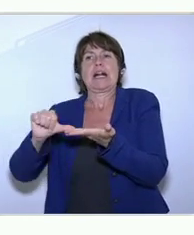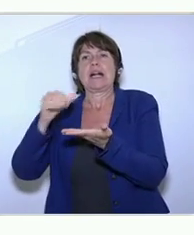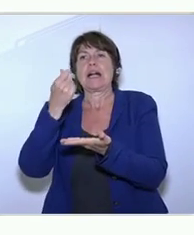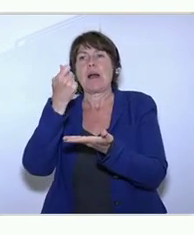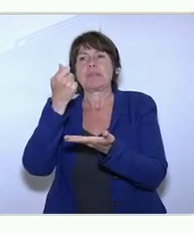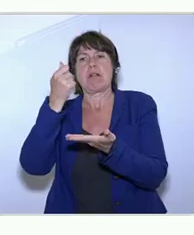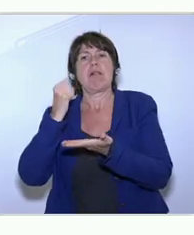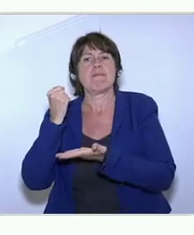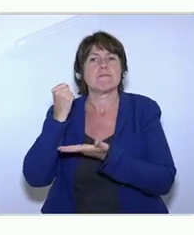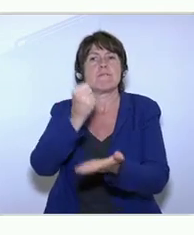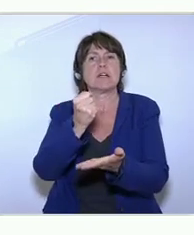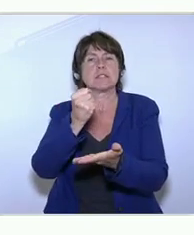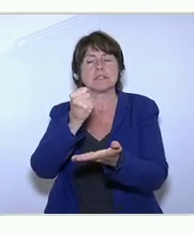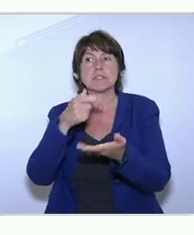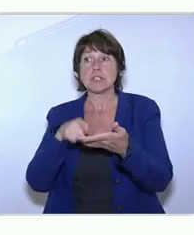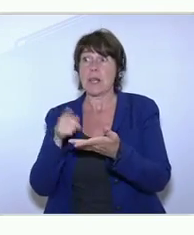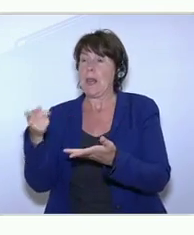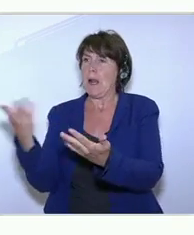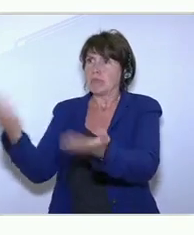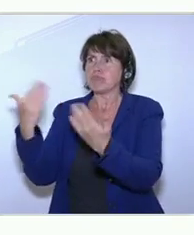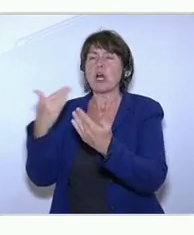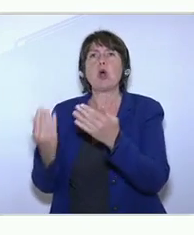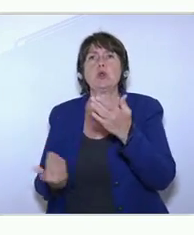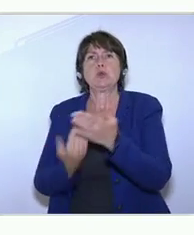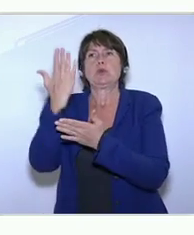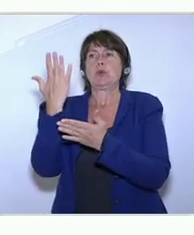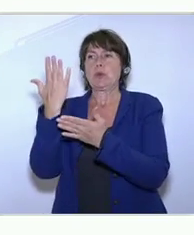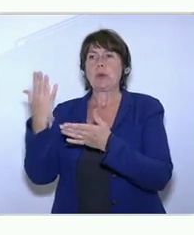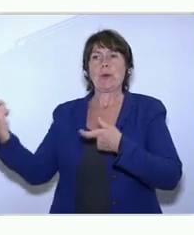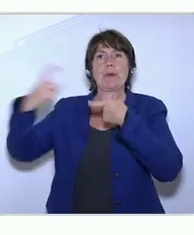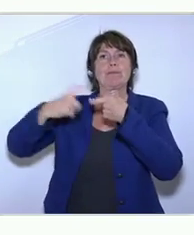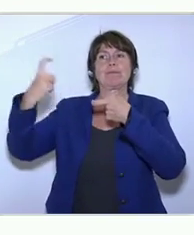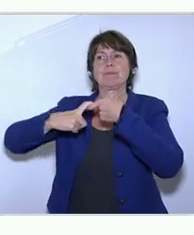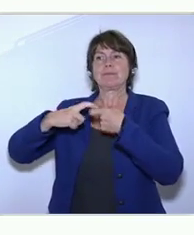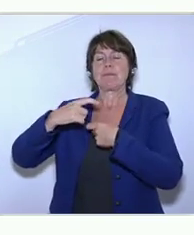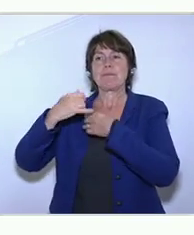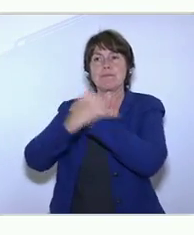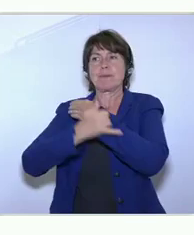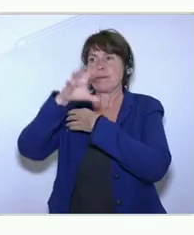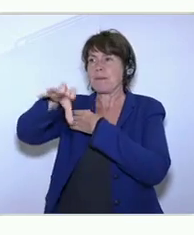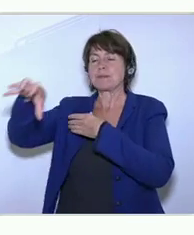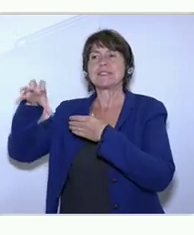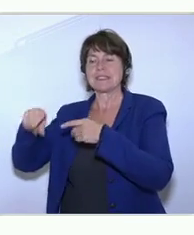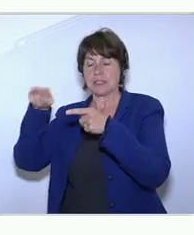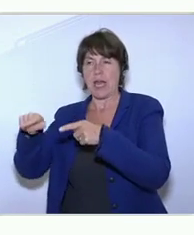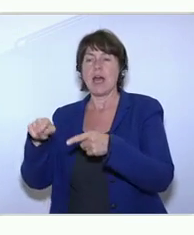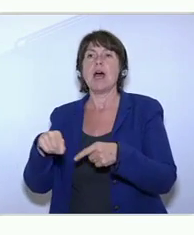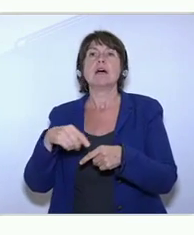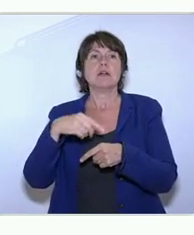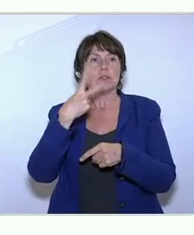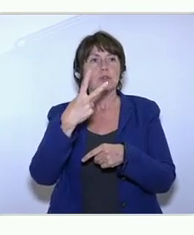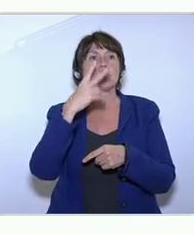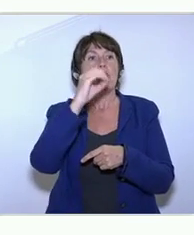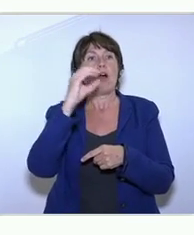in a few new member states. Startups were receiving by 200,000 euro each